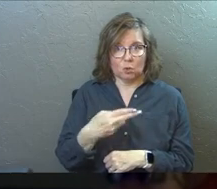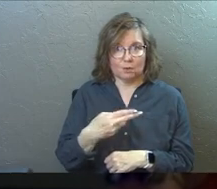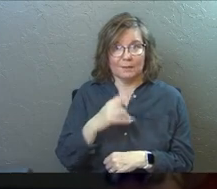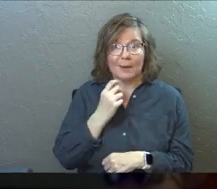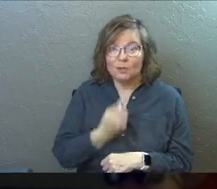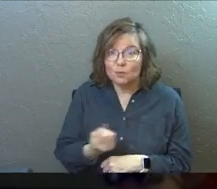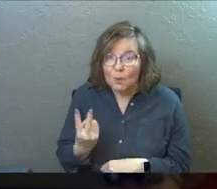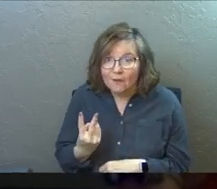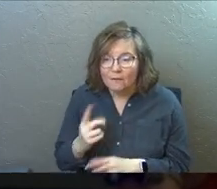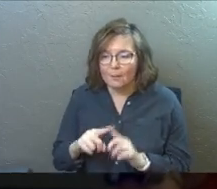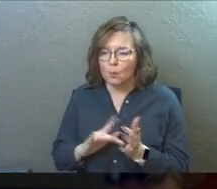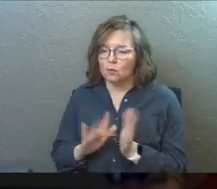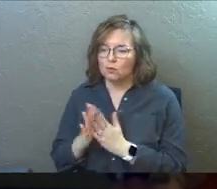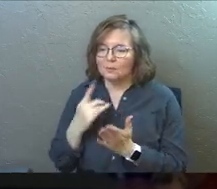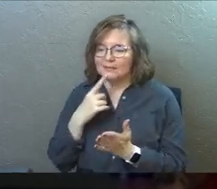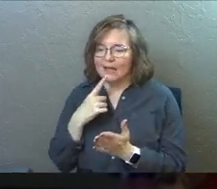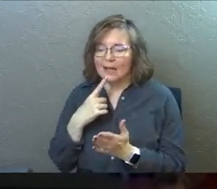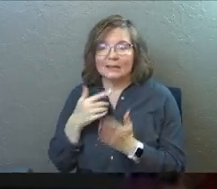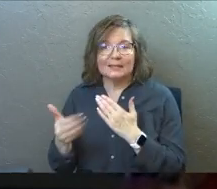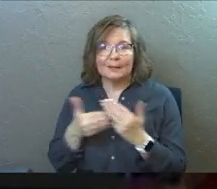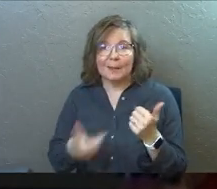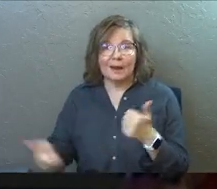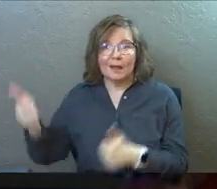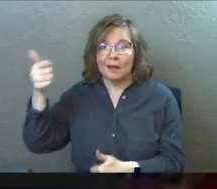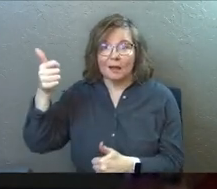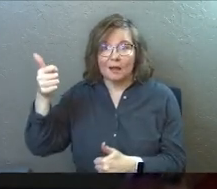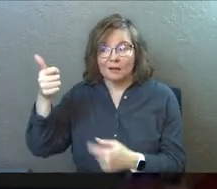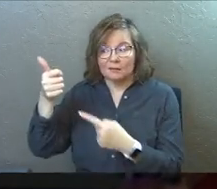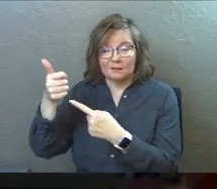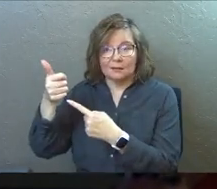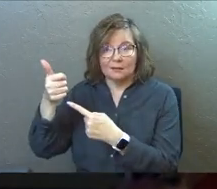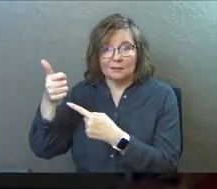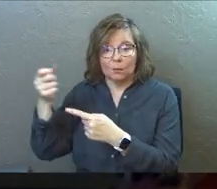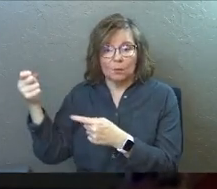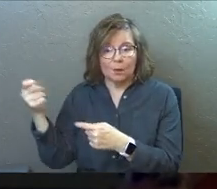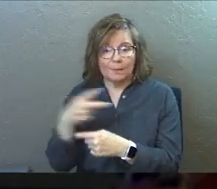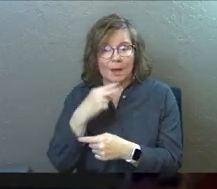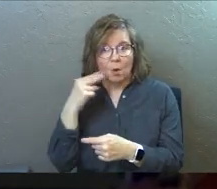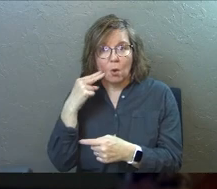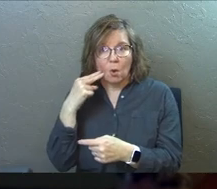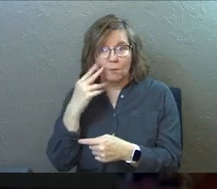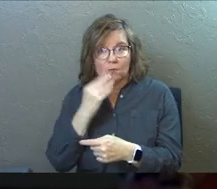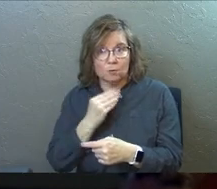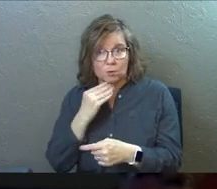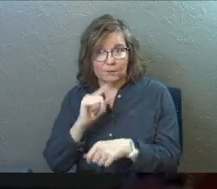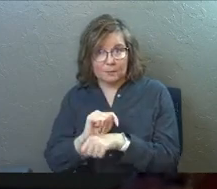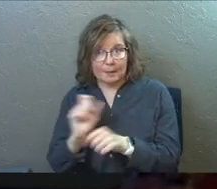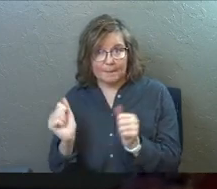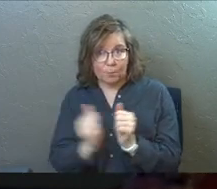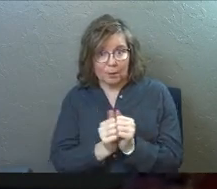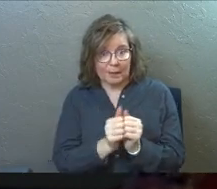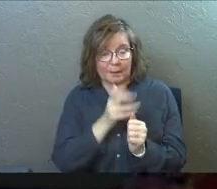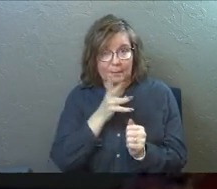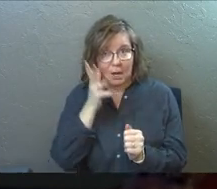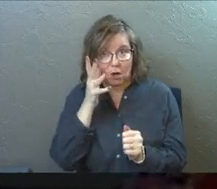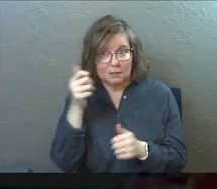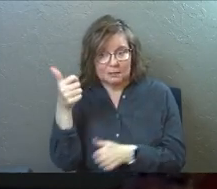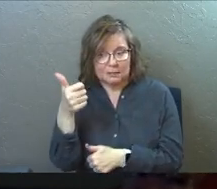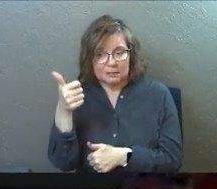But what the scripture says in Luke chapter two, verse 51, is that when Jesus returned home from Jerusalem, from the temple back with them,